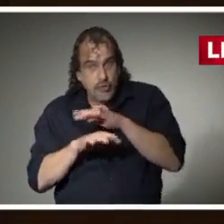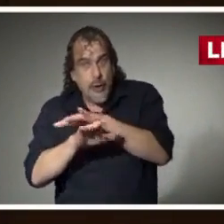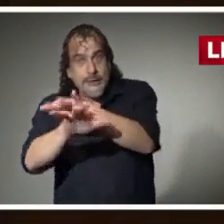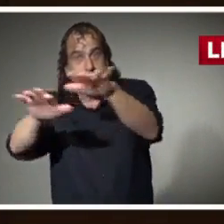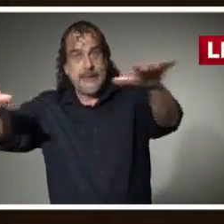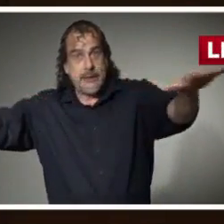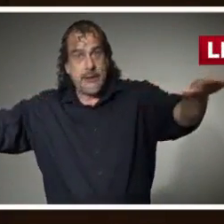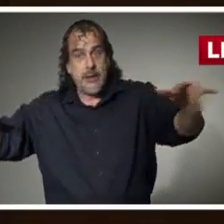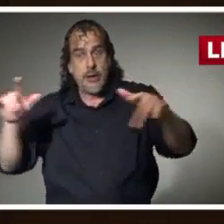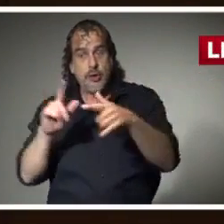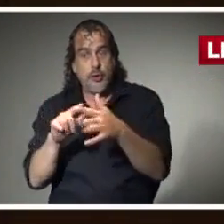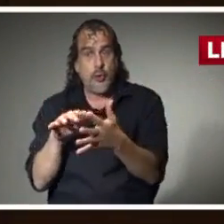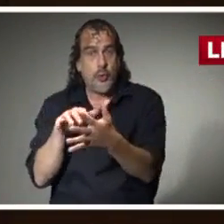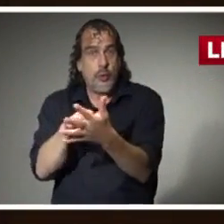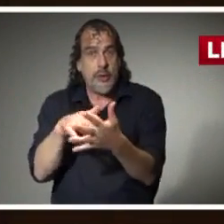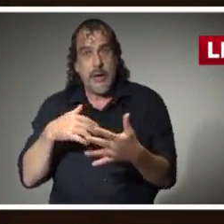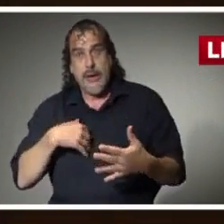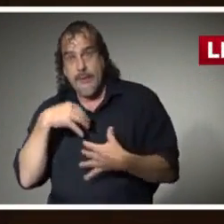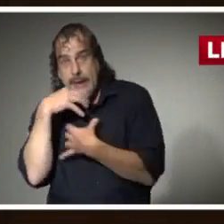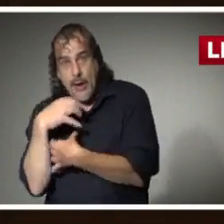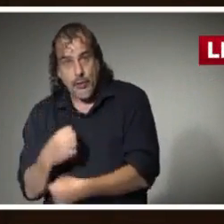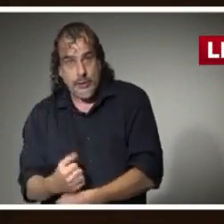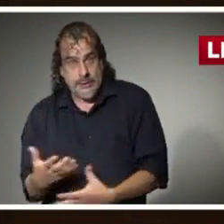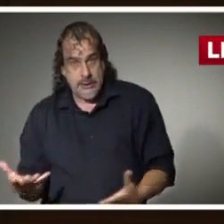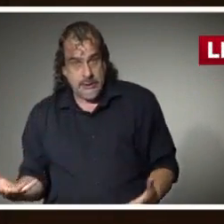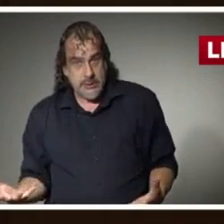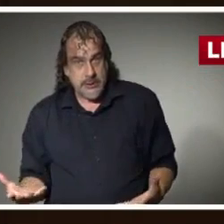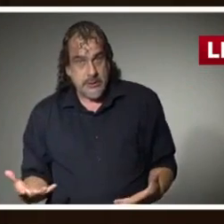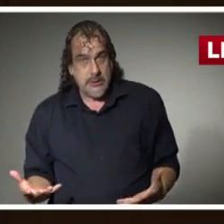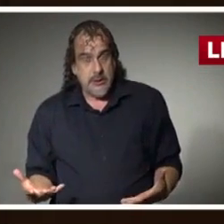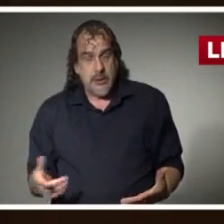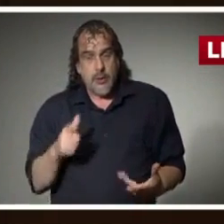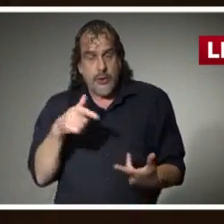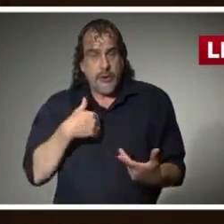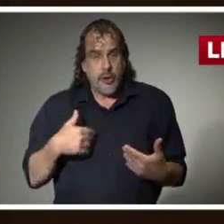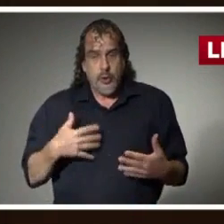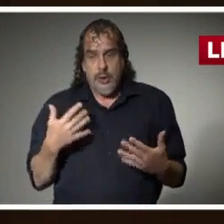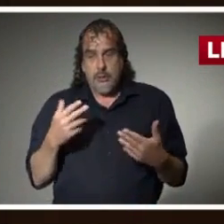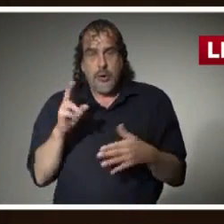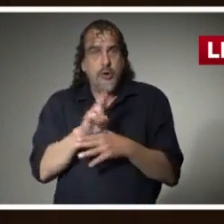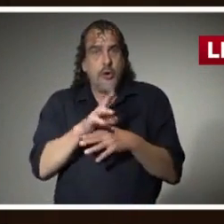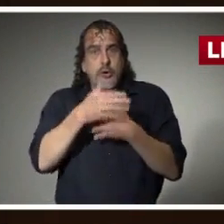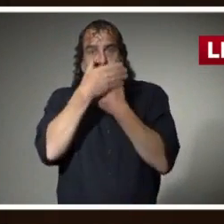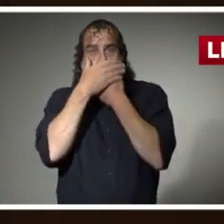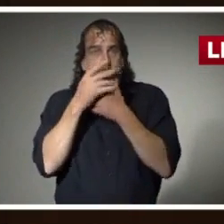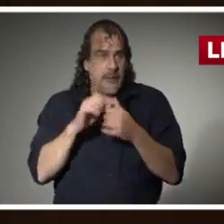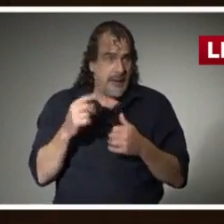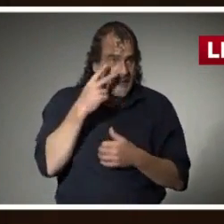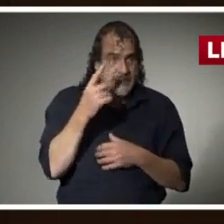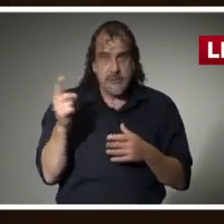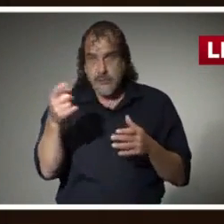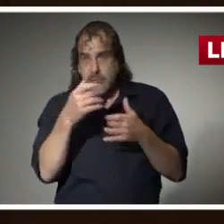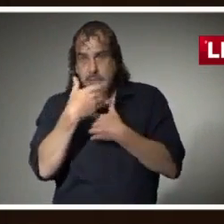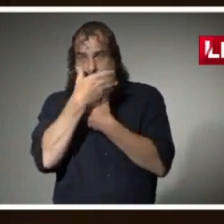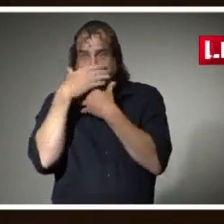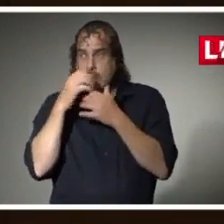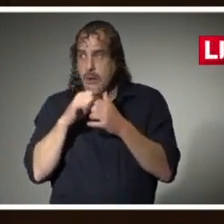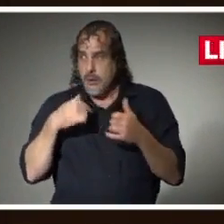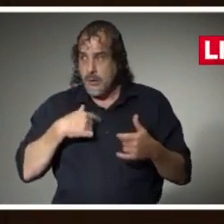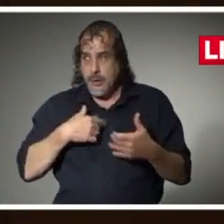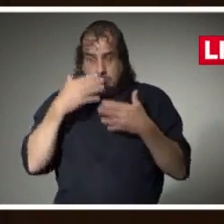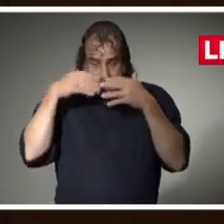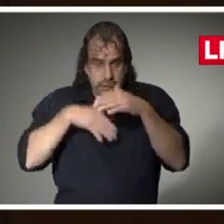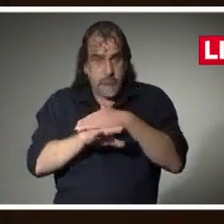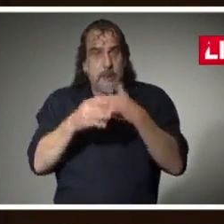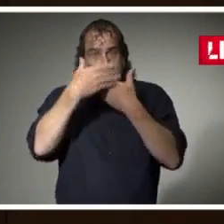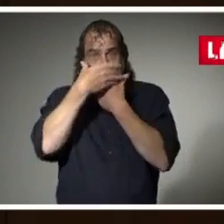to the most vulnerable in our population. When you wear a mask, and there's lots of folks in the room wearing a mask. I walked in the room wearing a mask